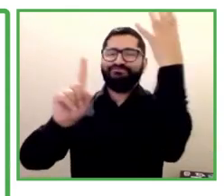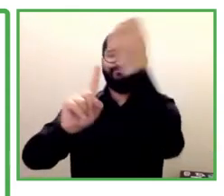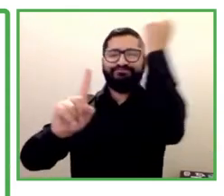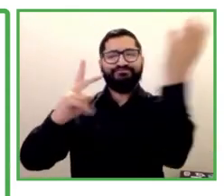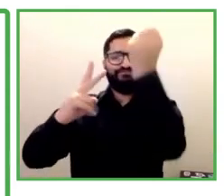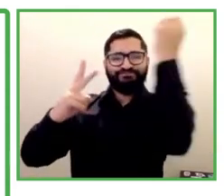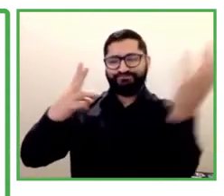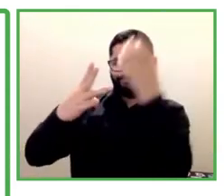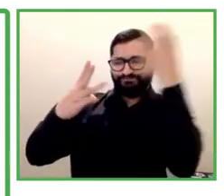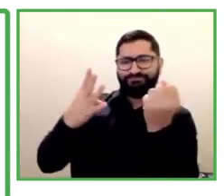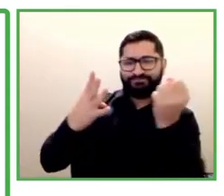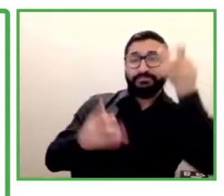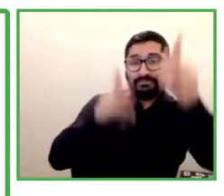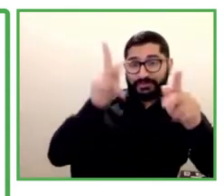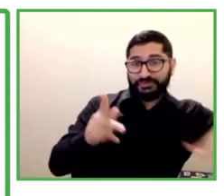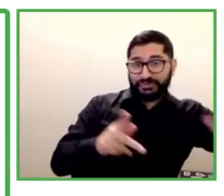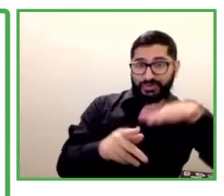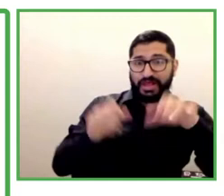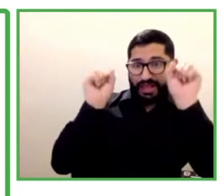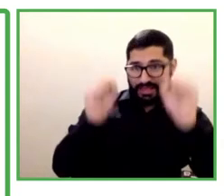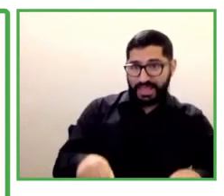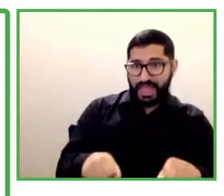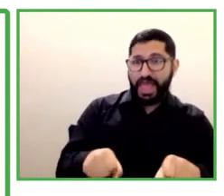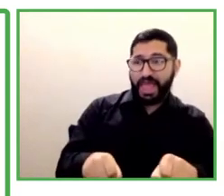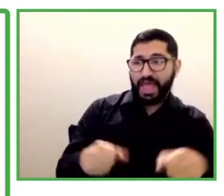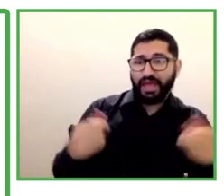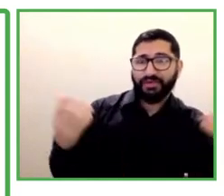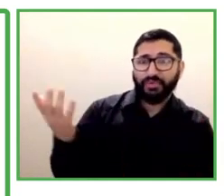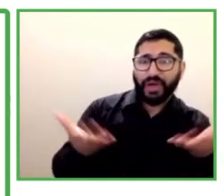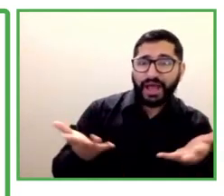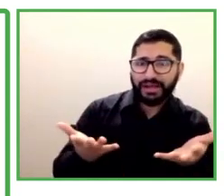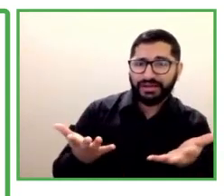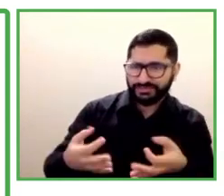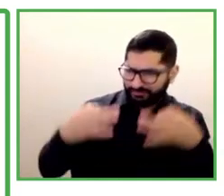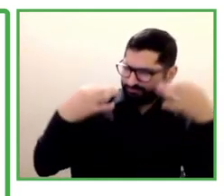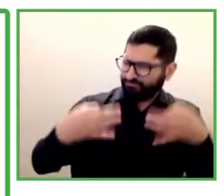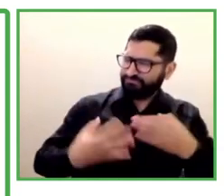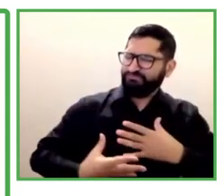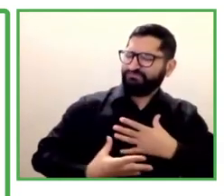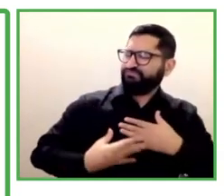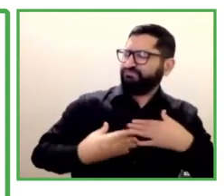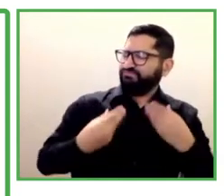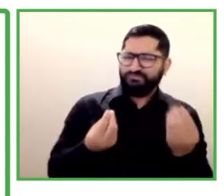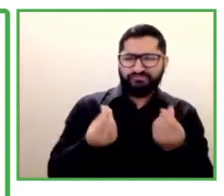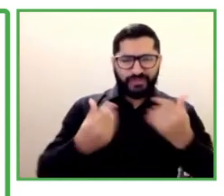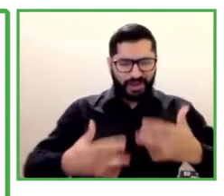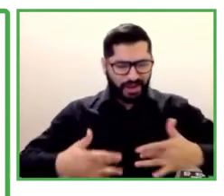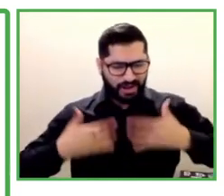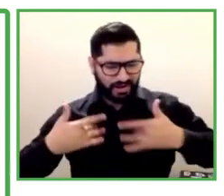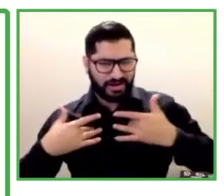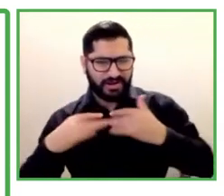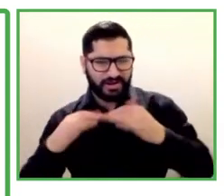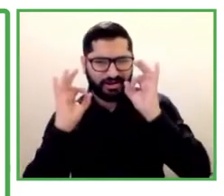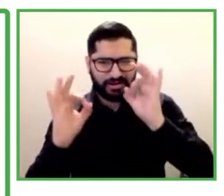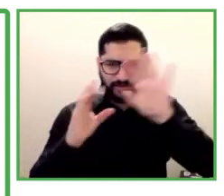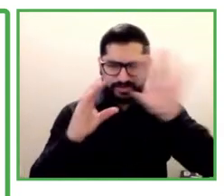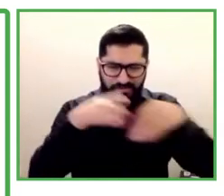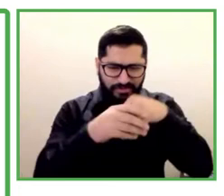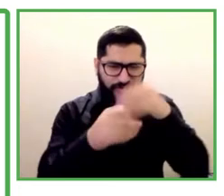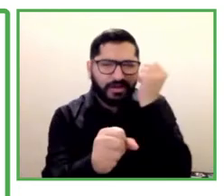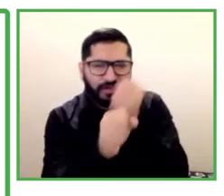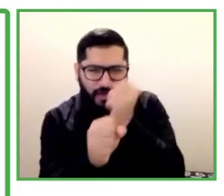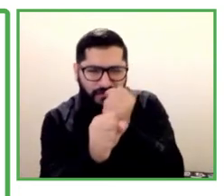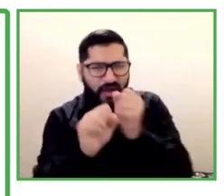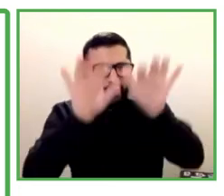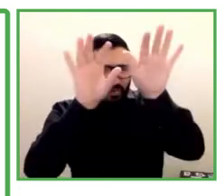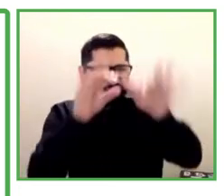accessible meeting platforms, work monitoring systems and assistive devices that could be used while working remotely. The